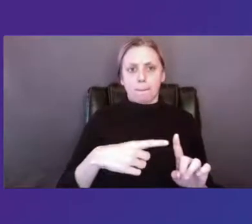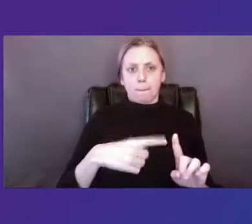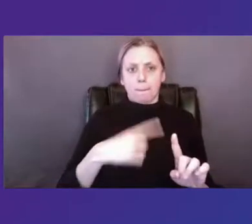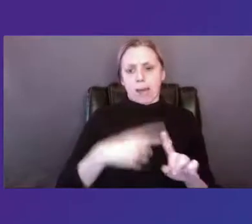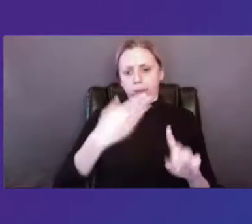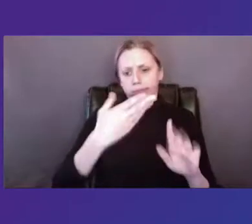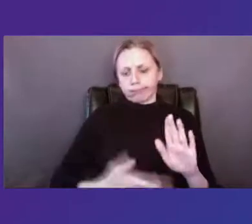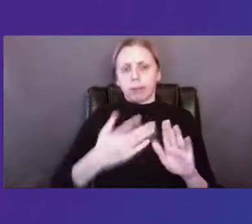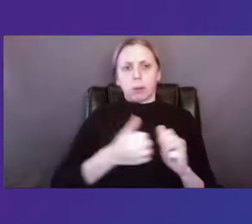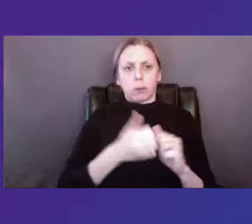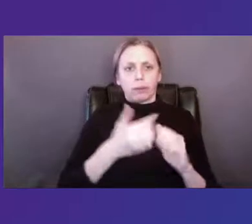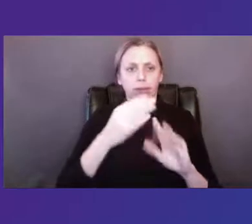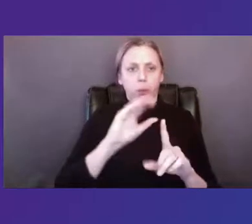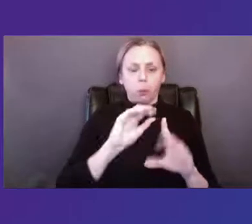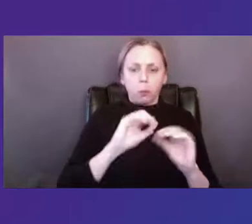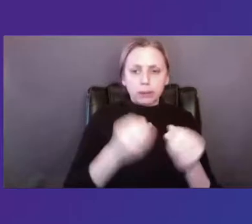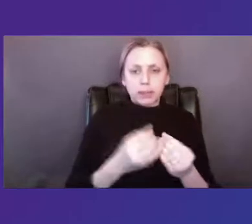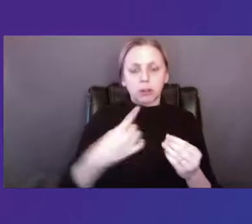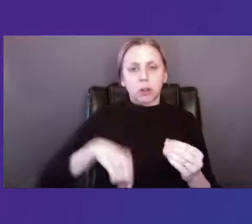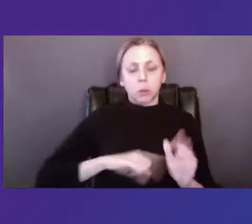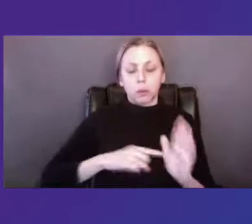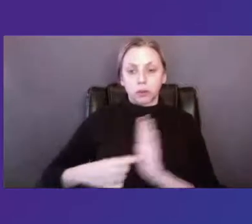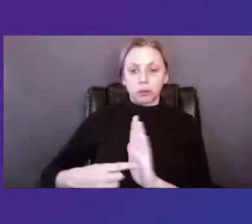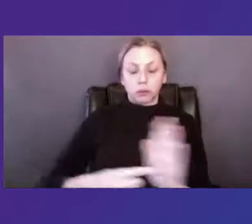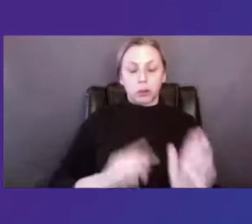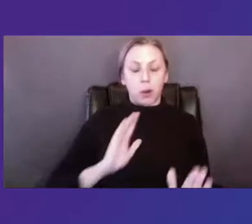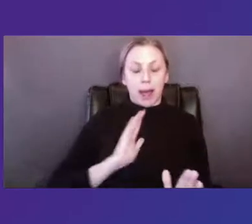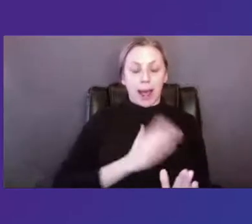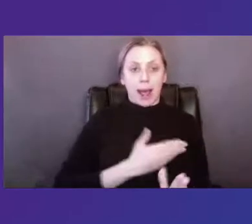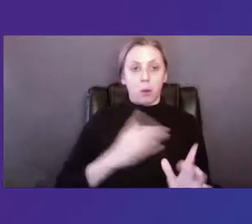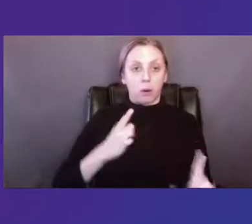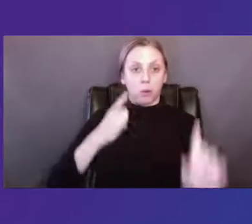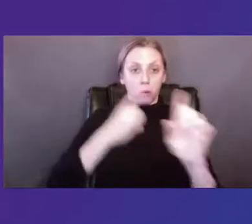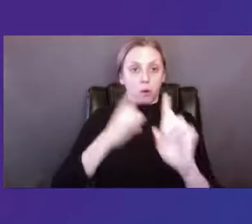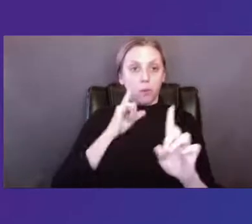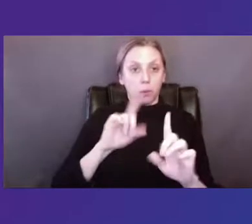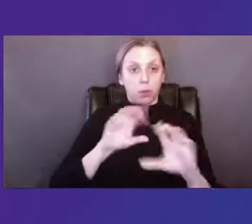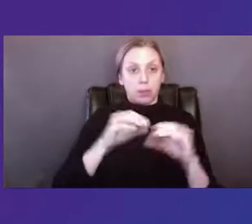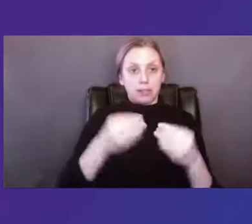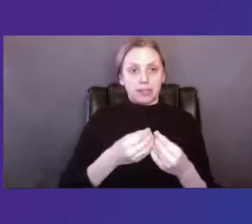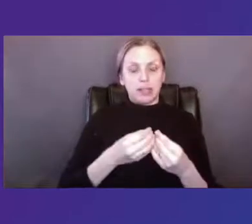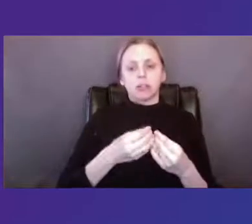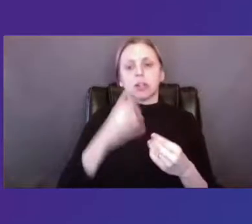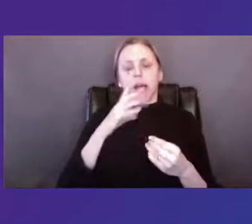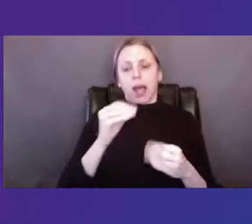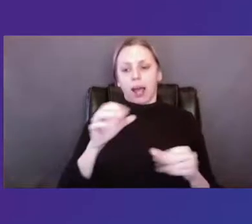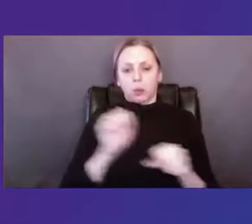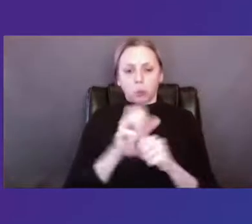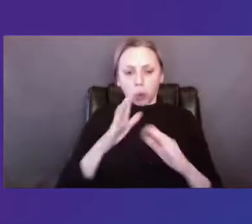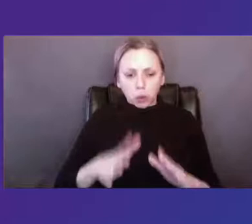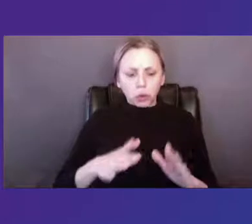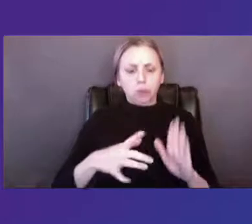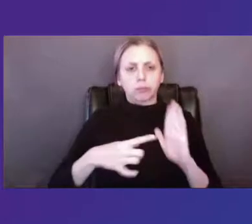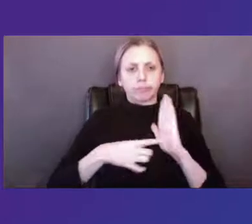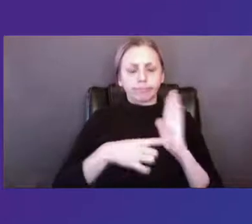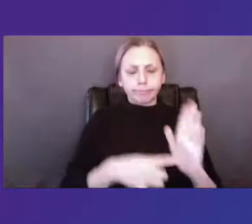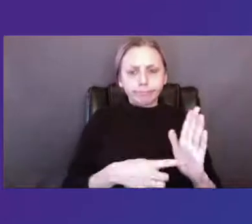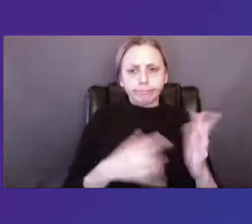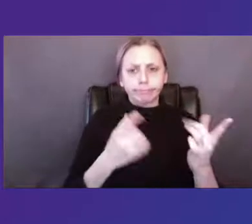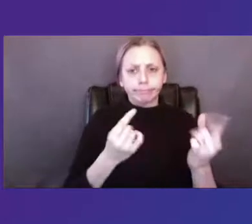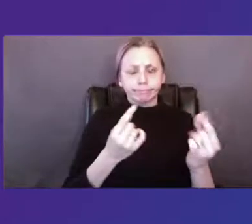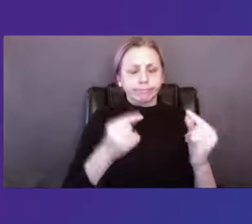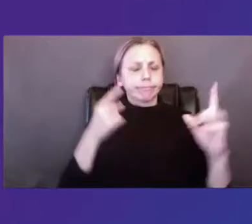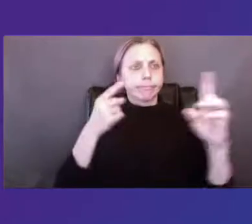where we um conveyed our desire as an organization and collective of workers to dive deeply